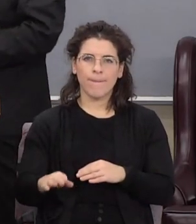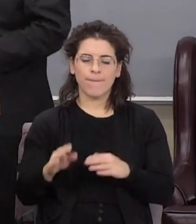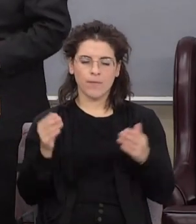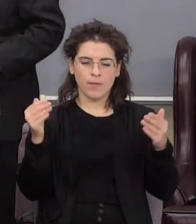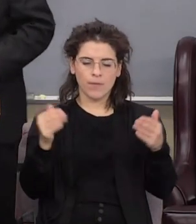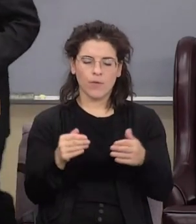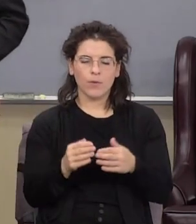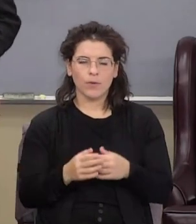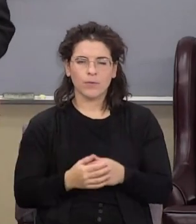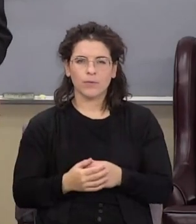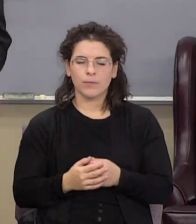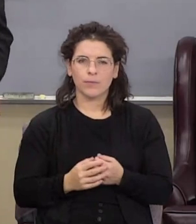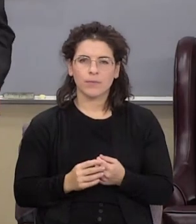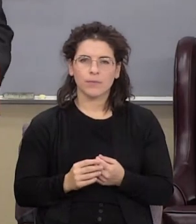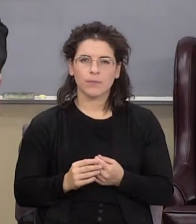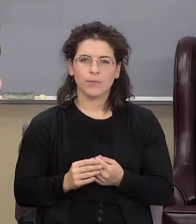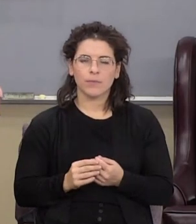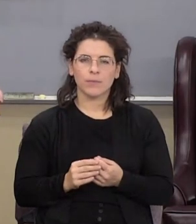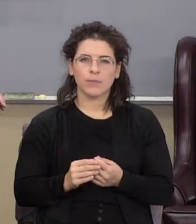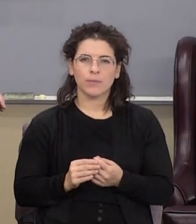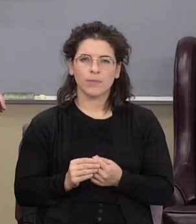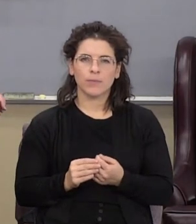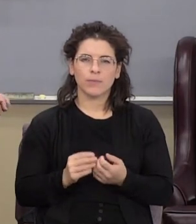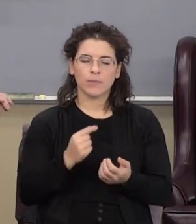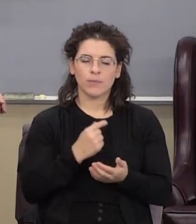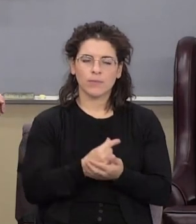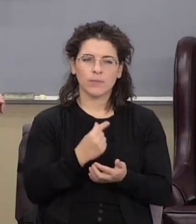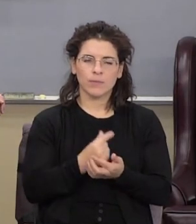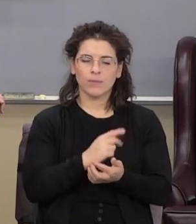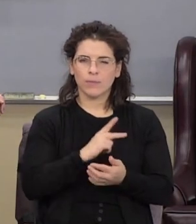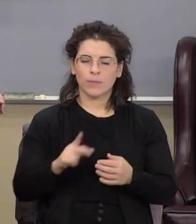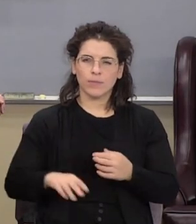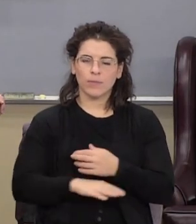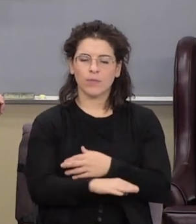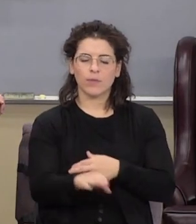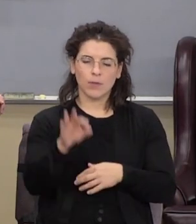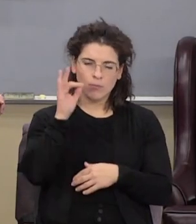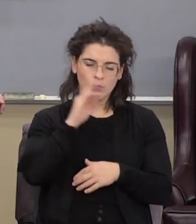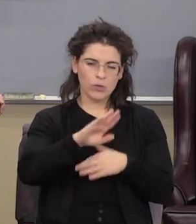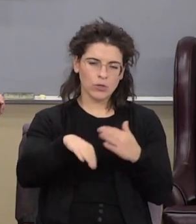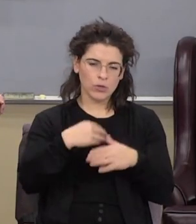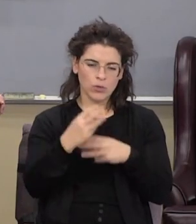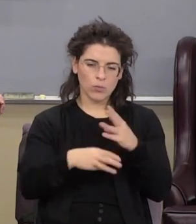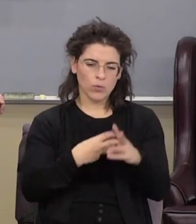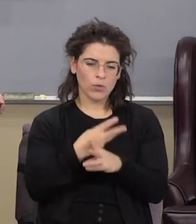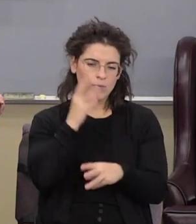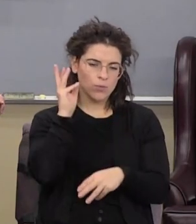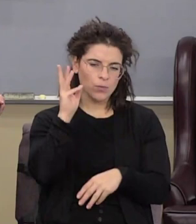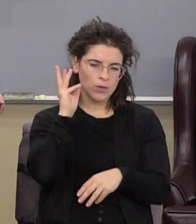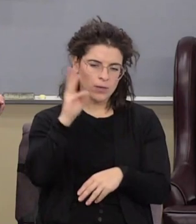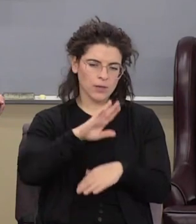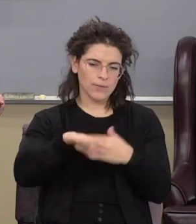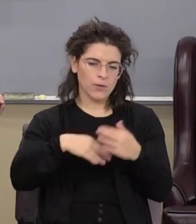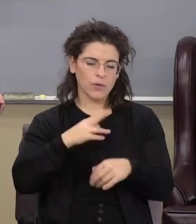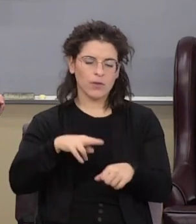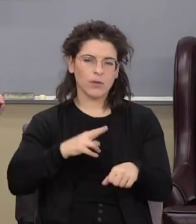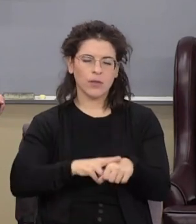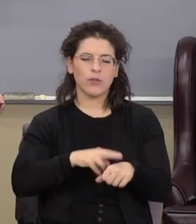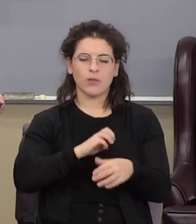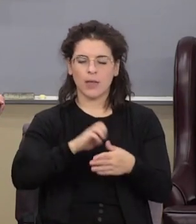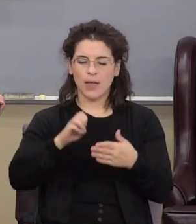the issue this gospel of kingdom shall be preached in all the world for witness in all nations and then shall the end come